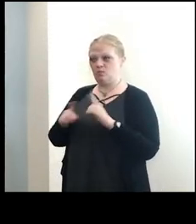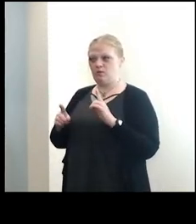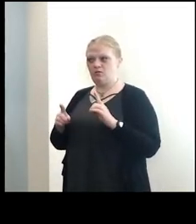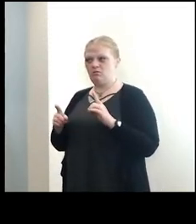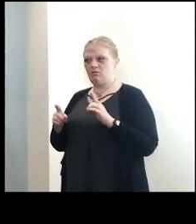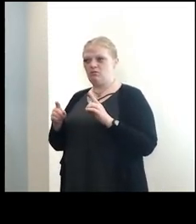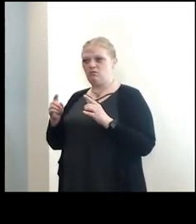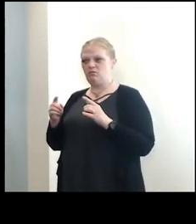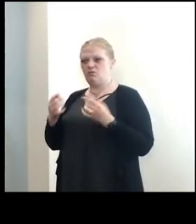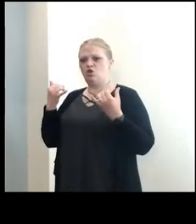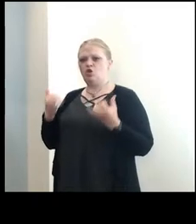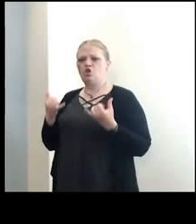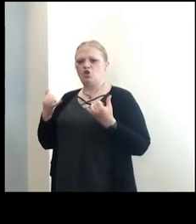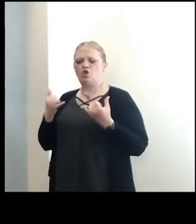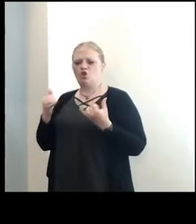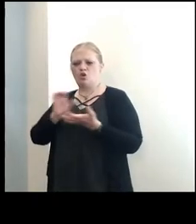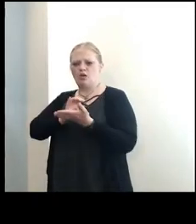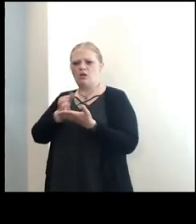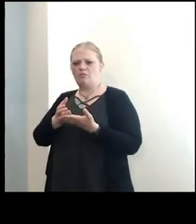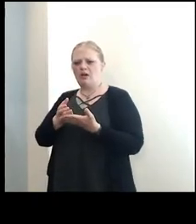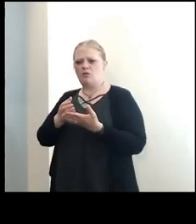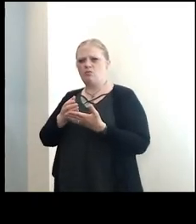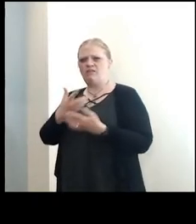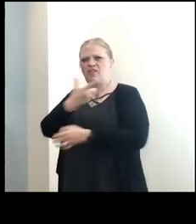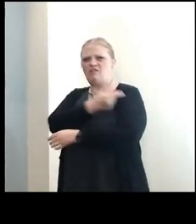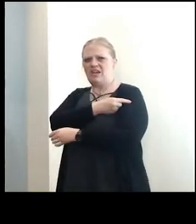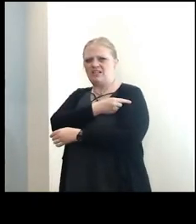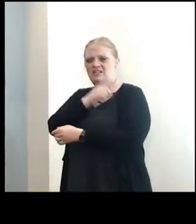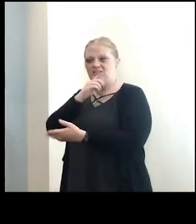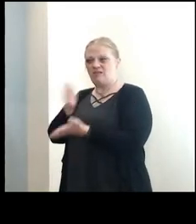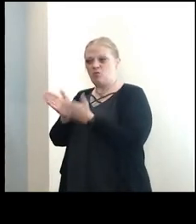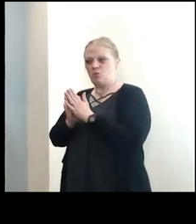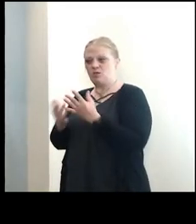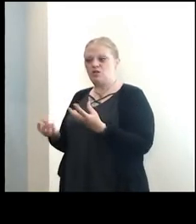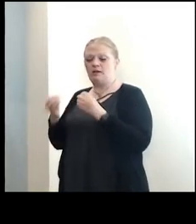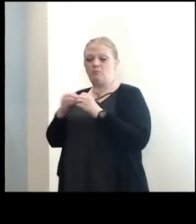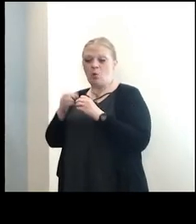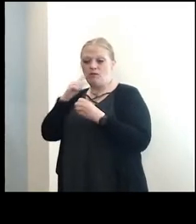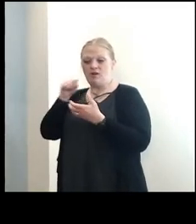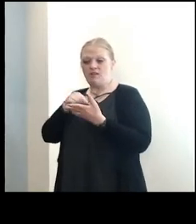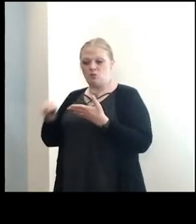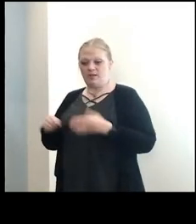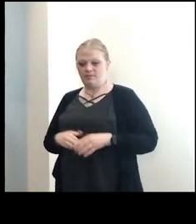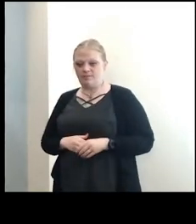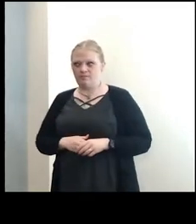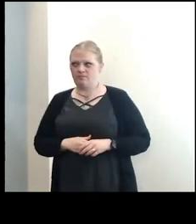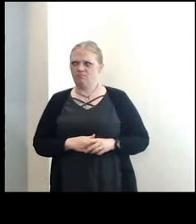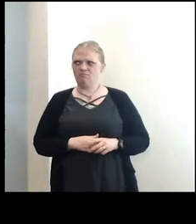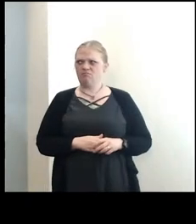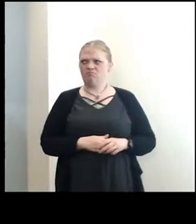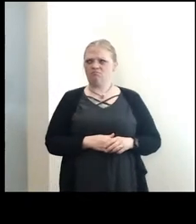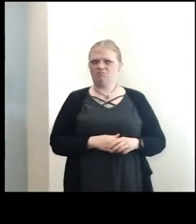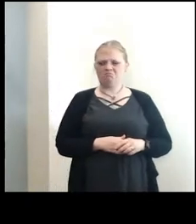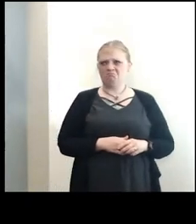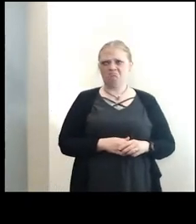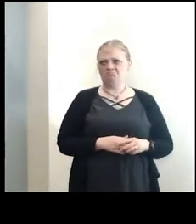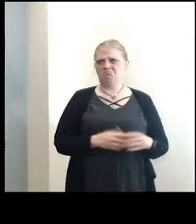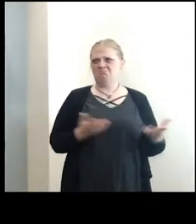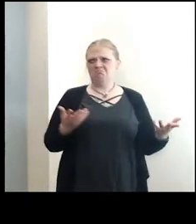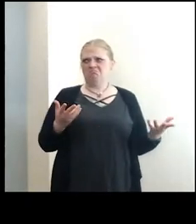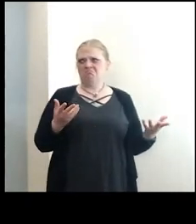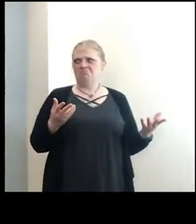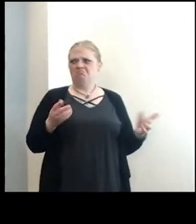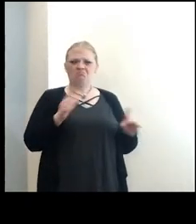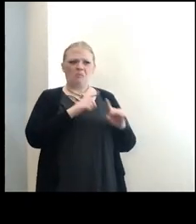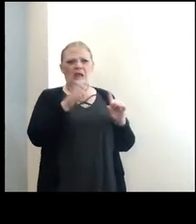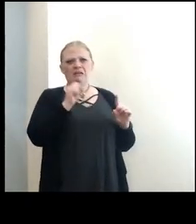is your current supply of the Johnson & Johnson, Moderna and Pfizer vaccines that have you requested any more for this week? I don't think we can give you off the top of your head, but we'll be